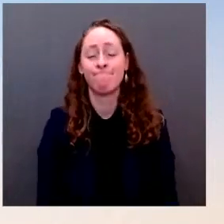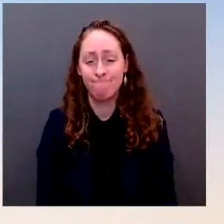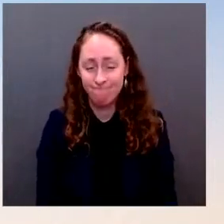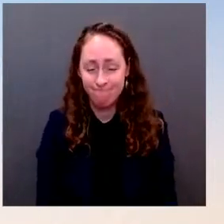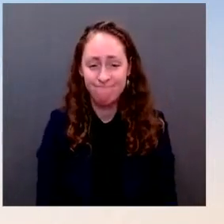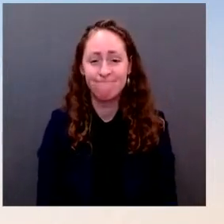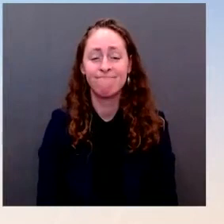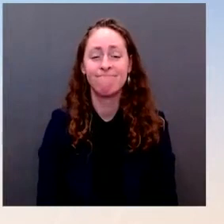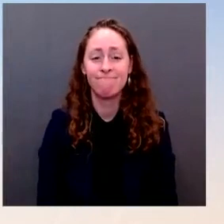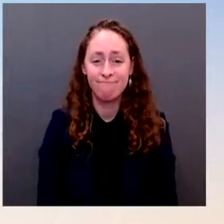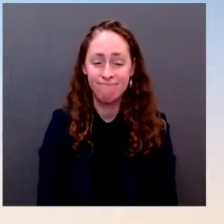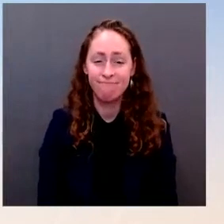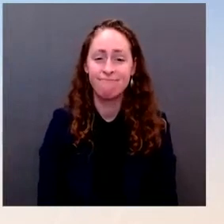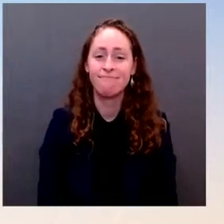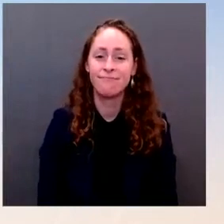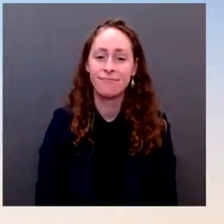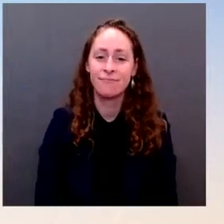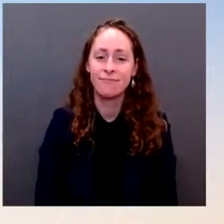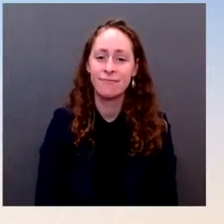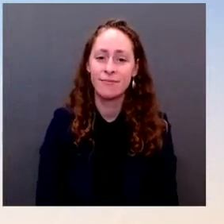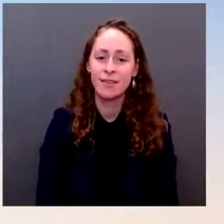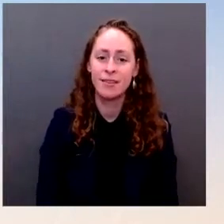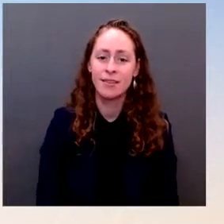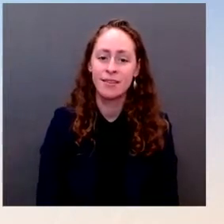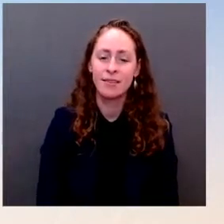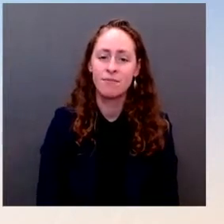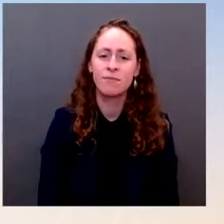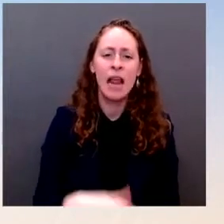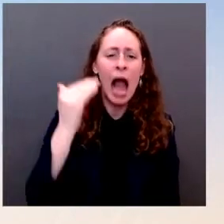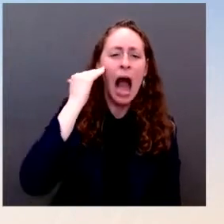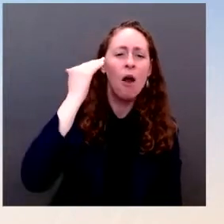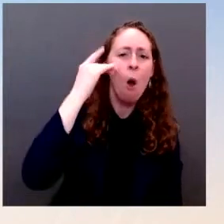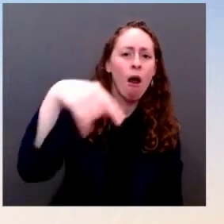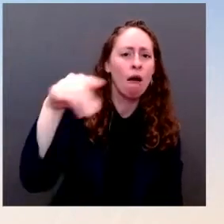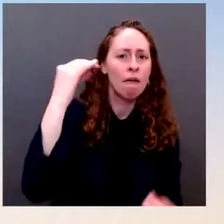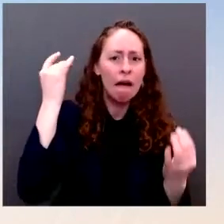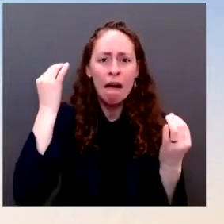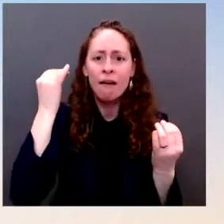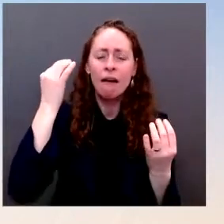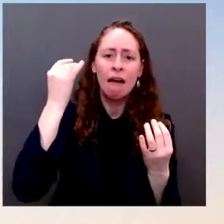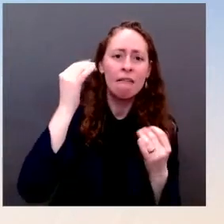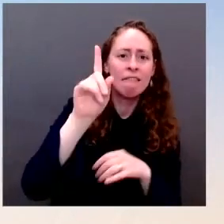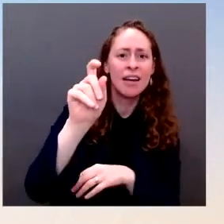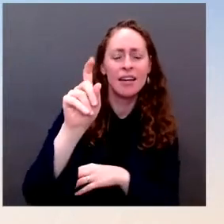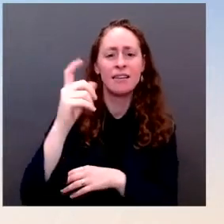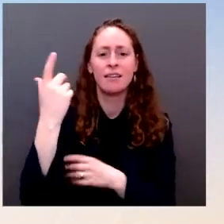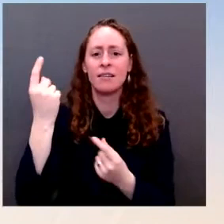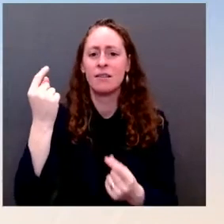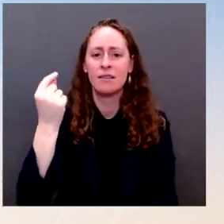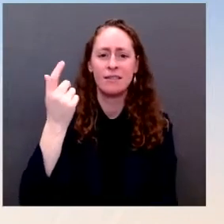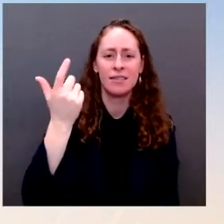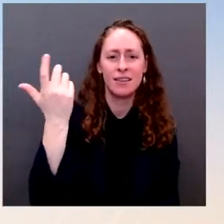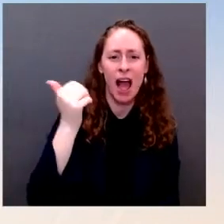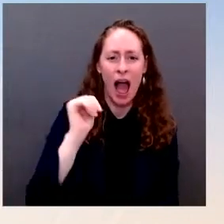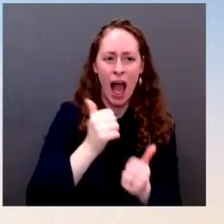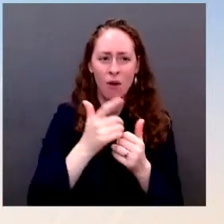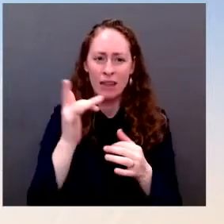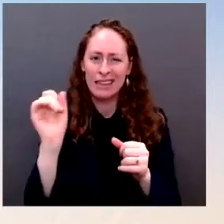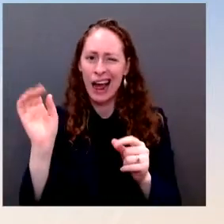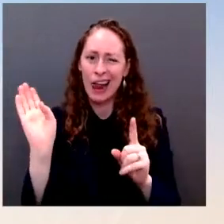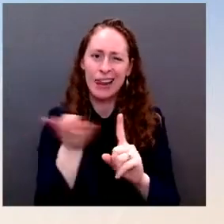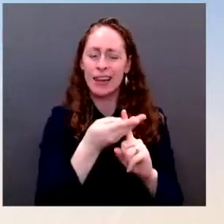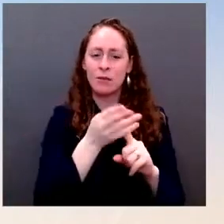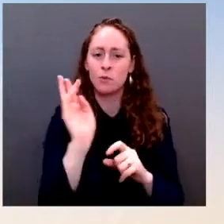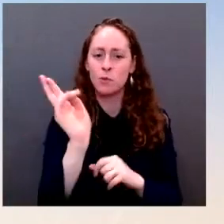Republican votes and whether he can get new Republicans on board. Is the response still the President looking for the best candidate and not thinking about which votes